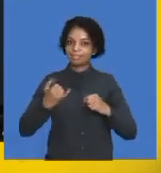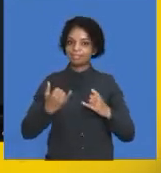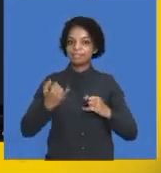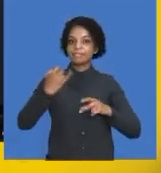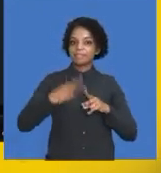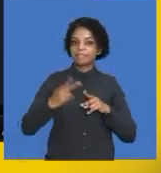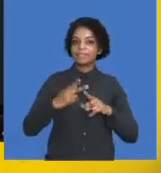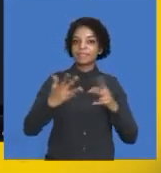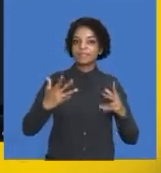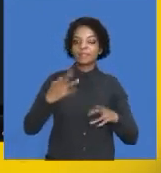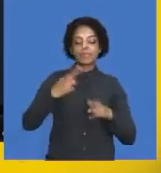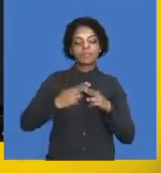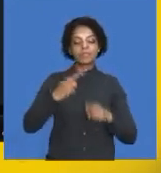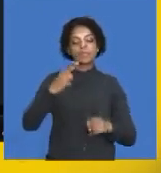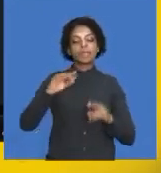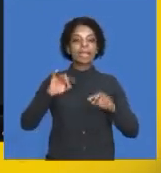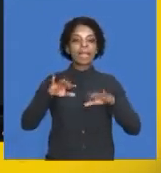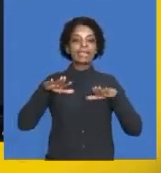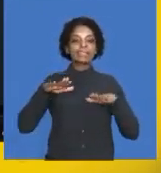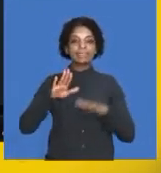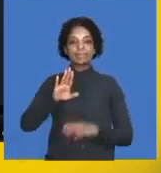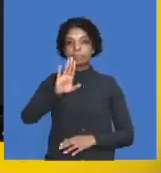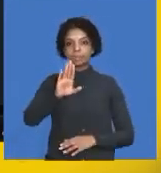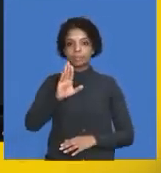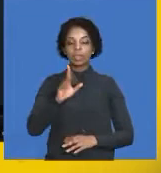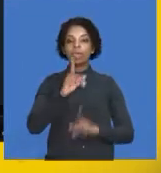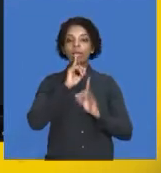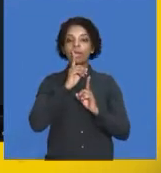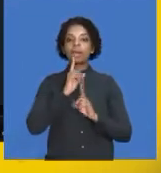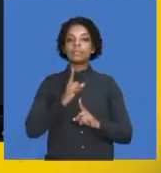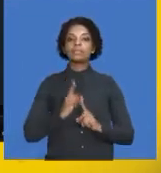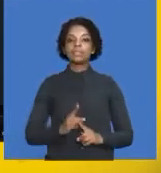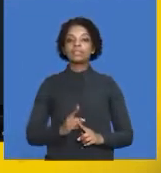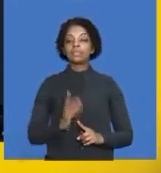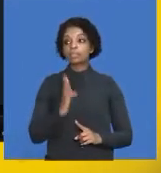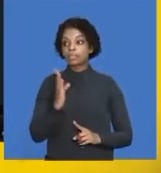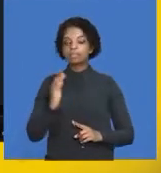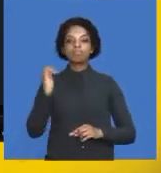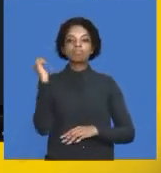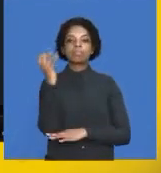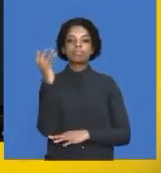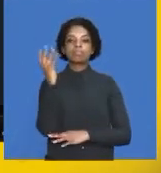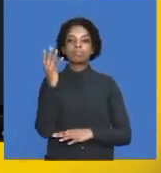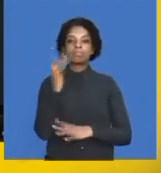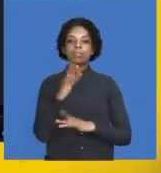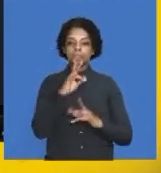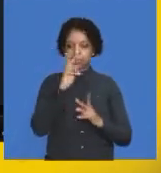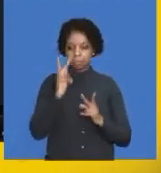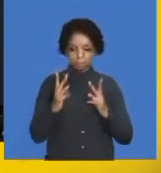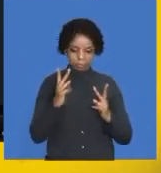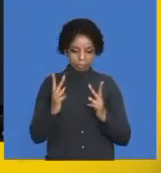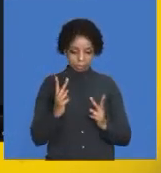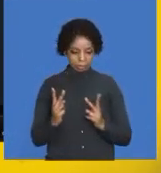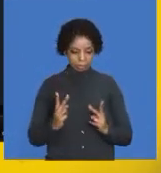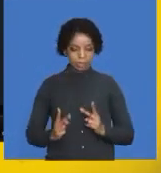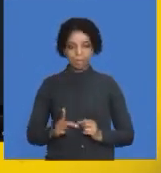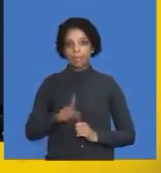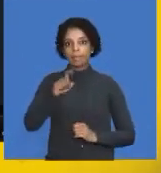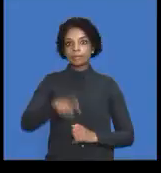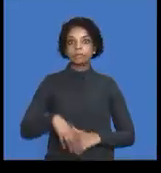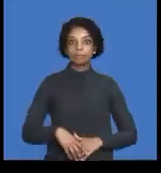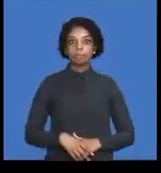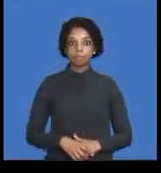for your final exams, you should be screening out the answers as we are talking. Right? What are we looking at now? We're looking at,